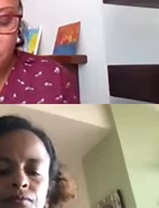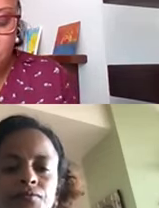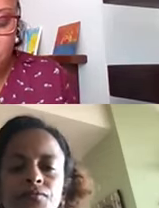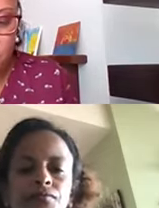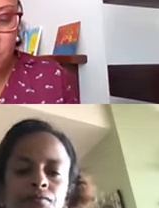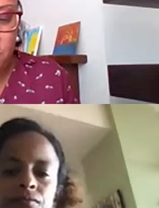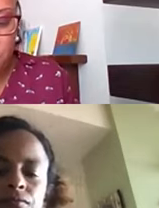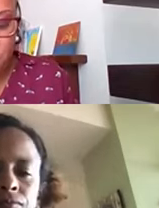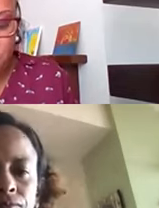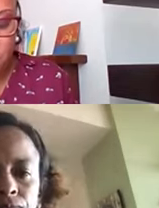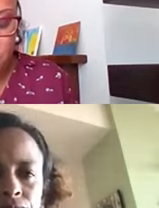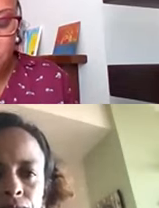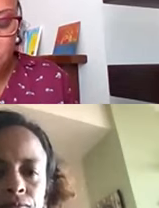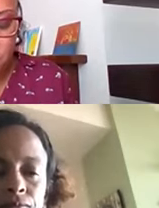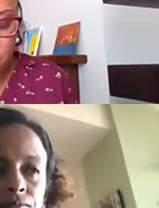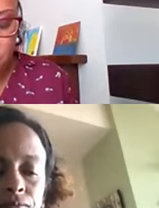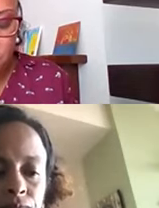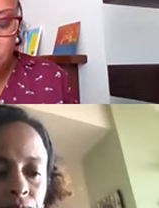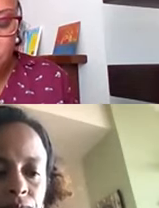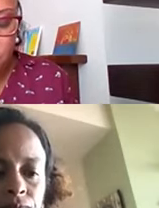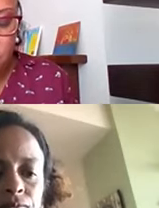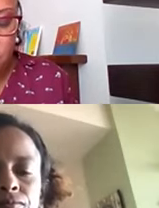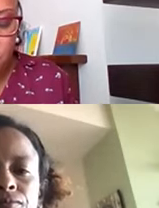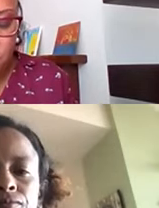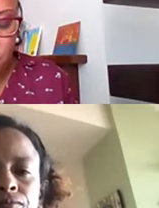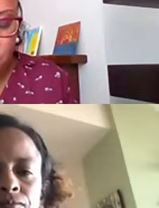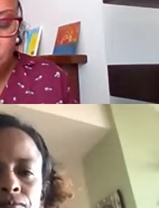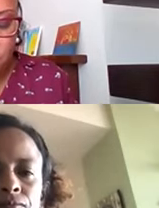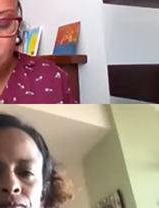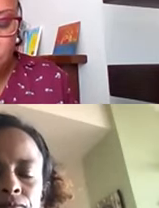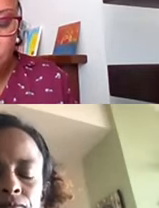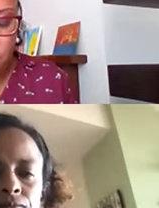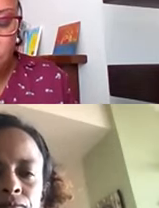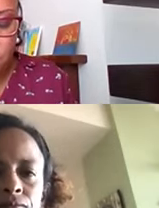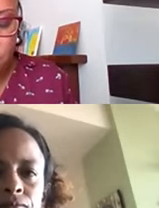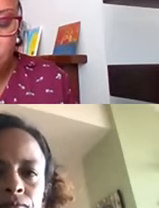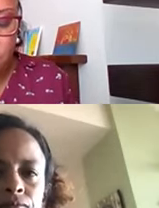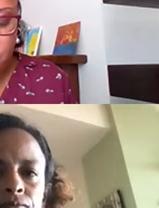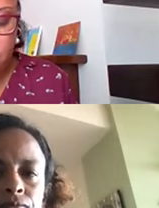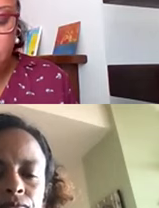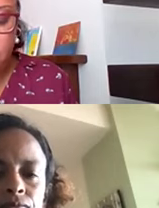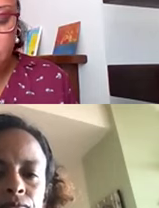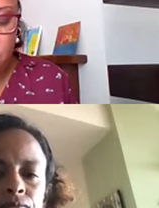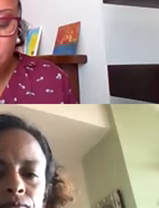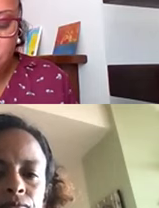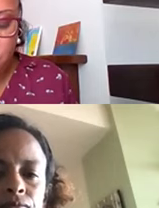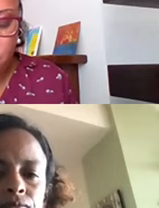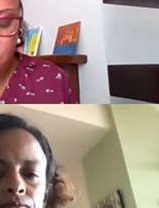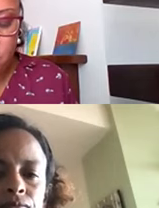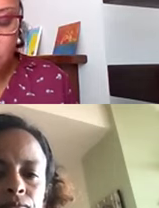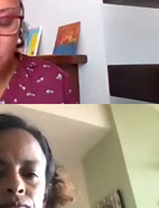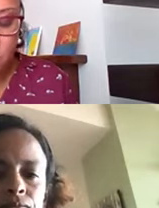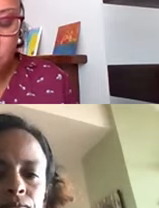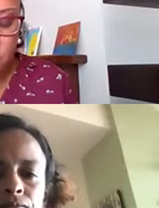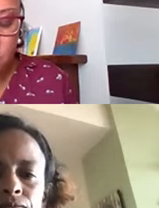The, the Western, you know, countries become so powerful. And if I may say, I think it's about time, you